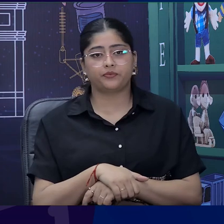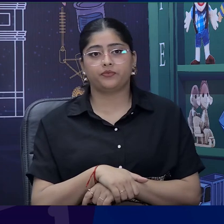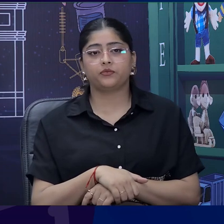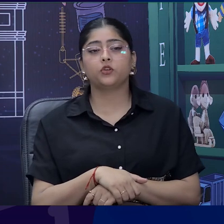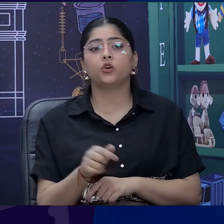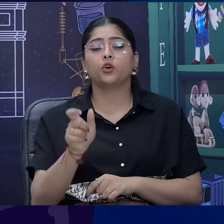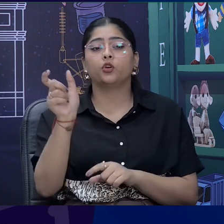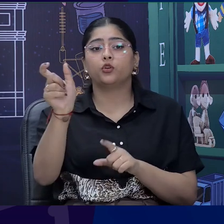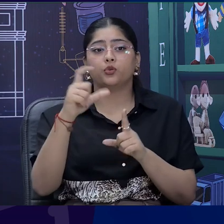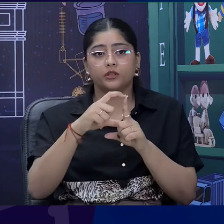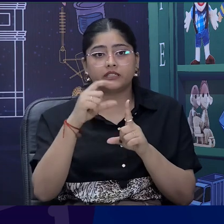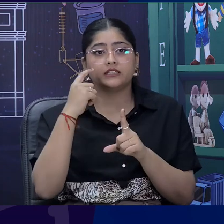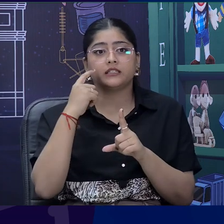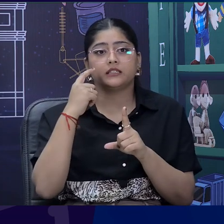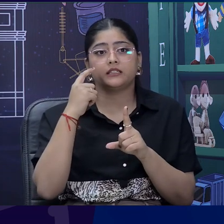Hmm.